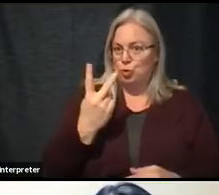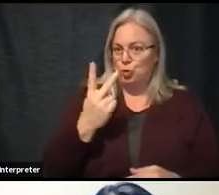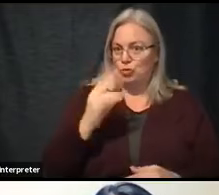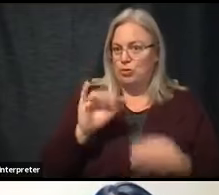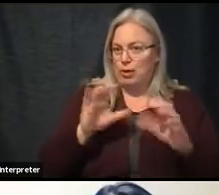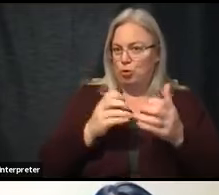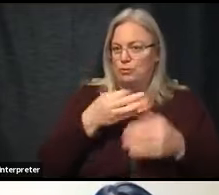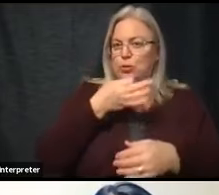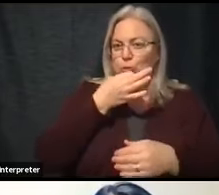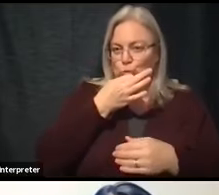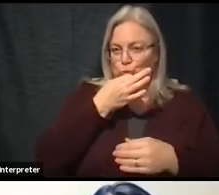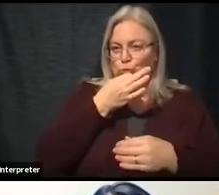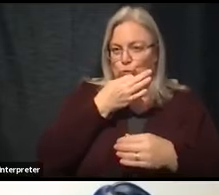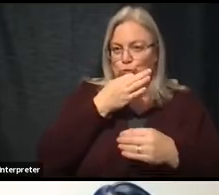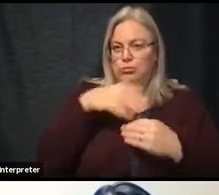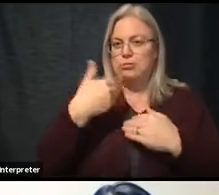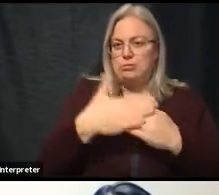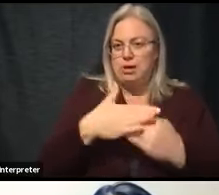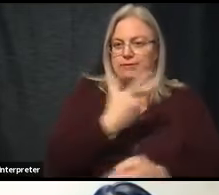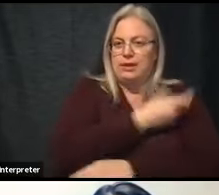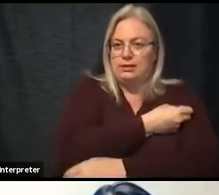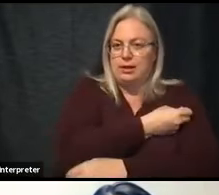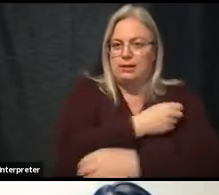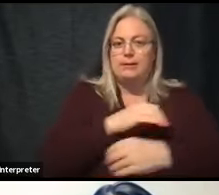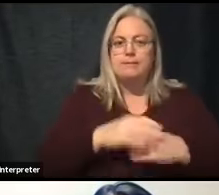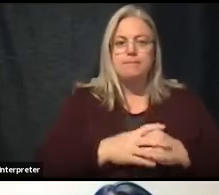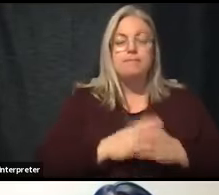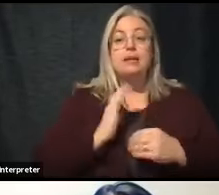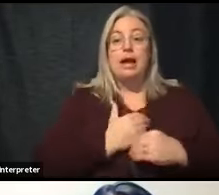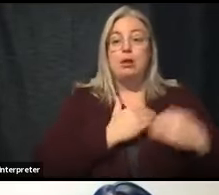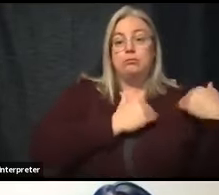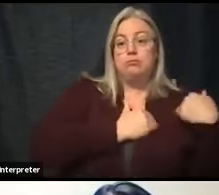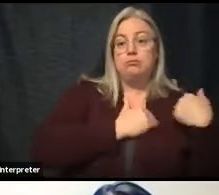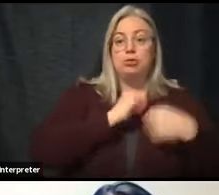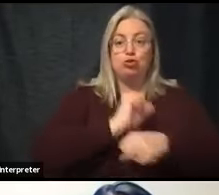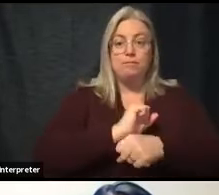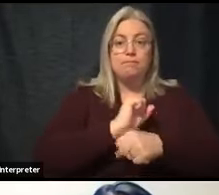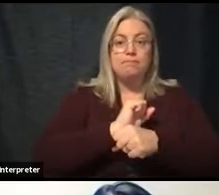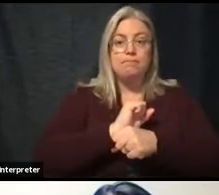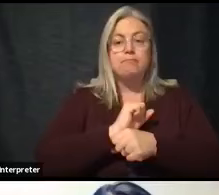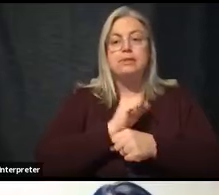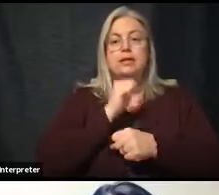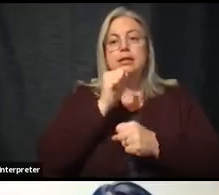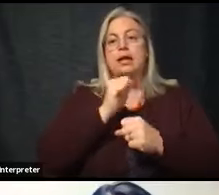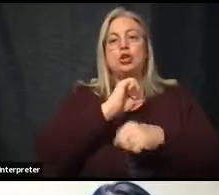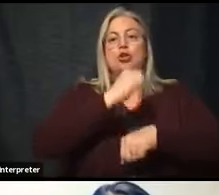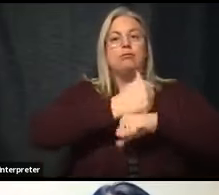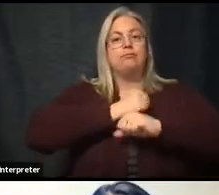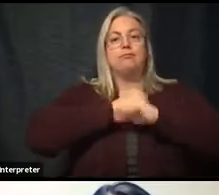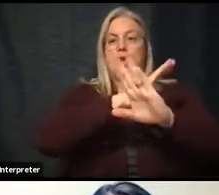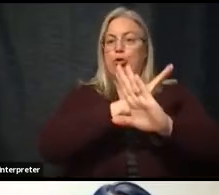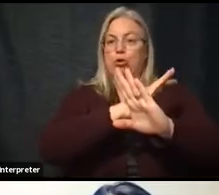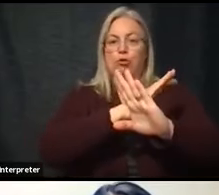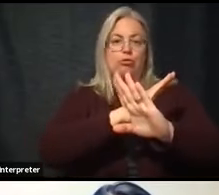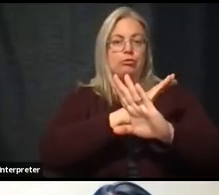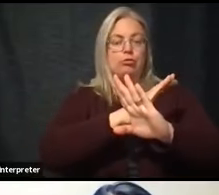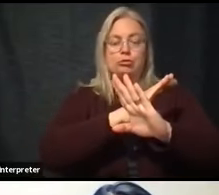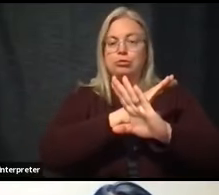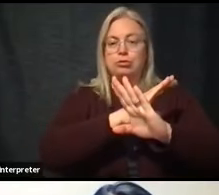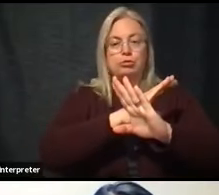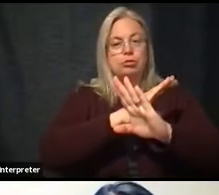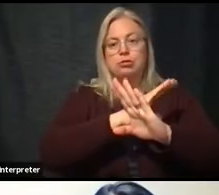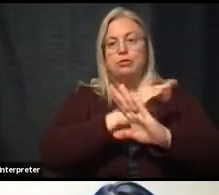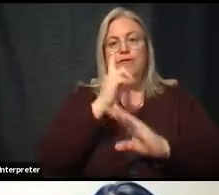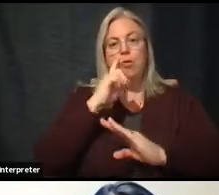soon. And our job, our responsibility is not to put obstacles, additional obstacles in the